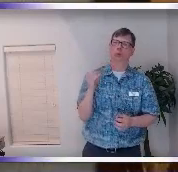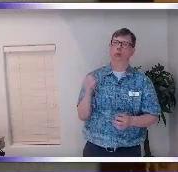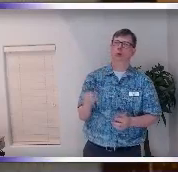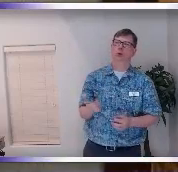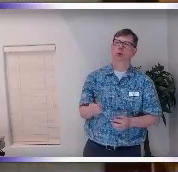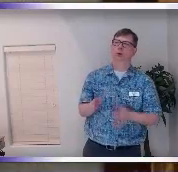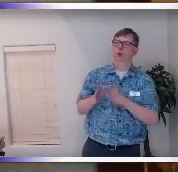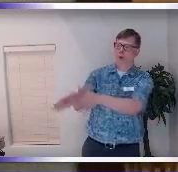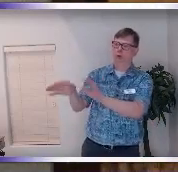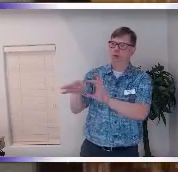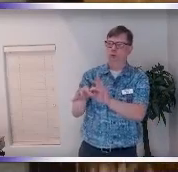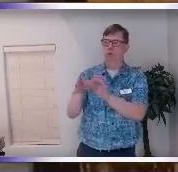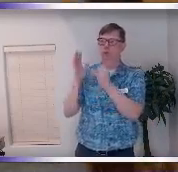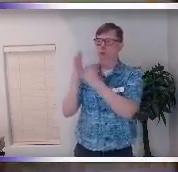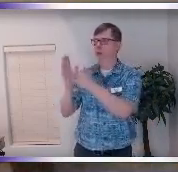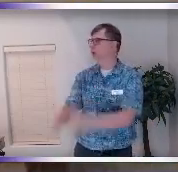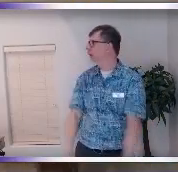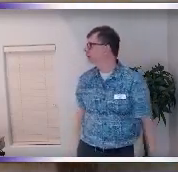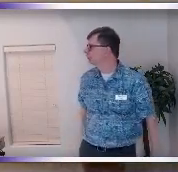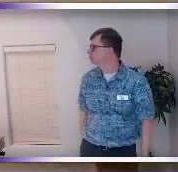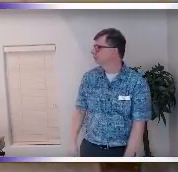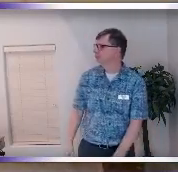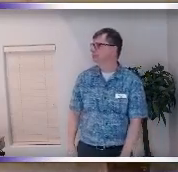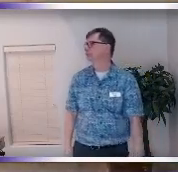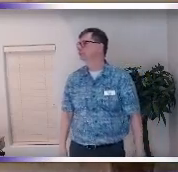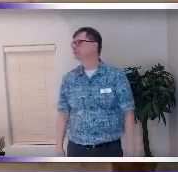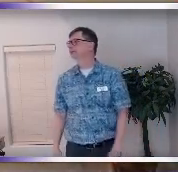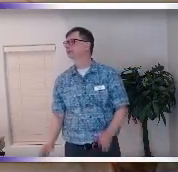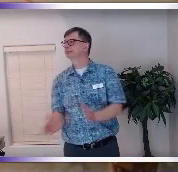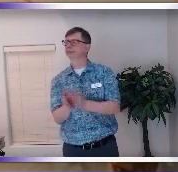do it so I did it right